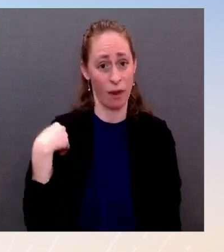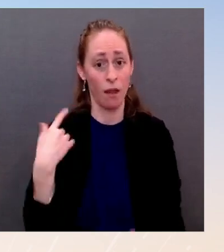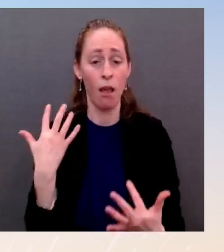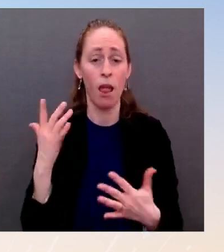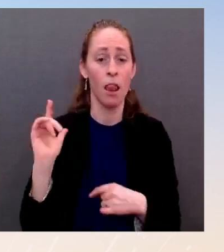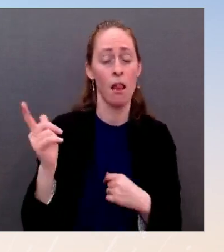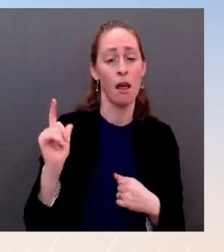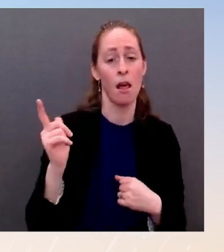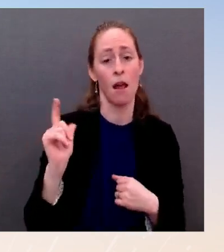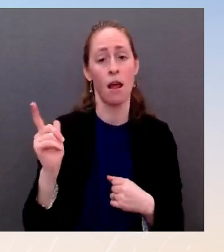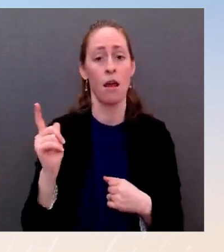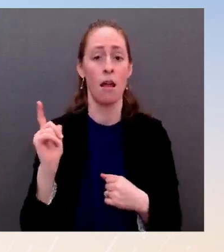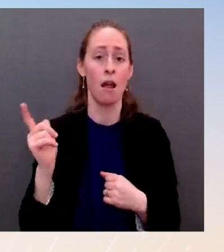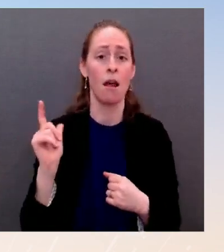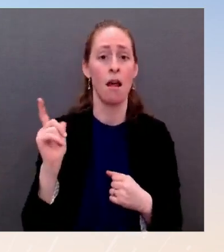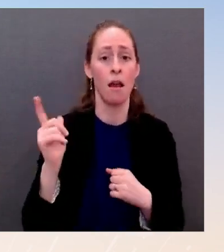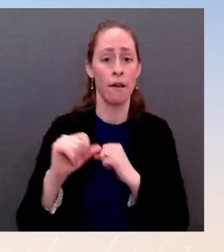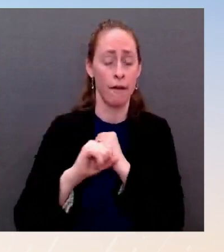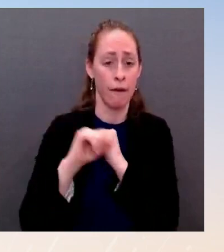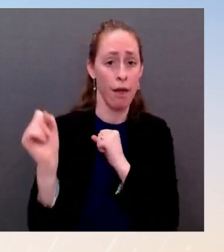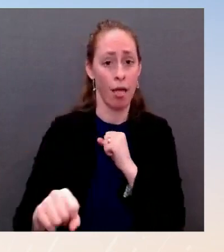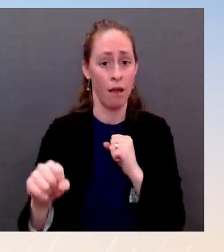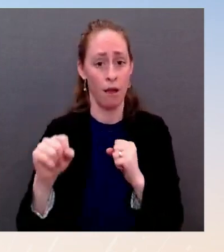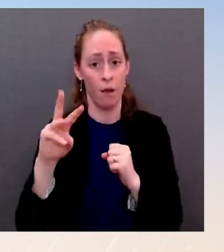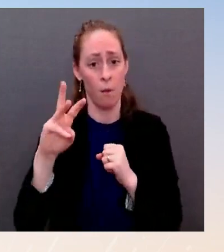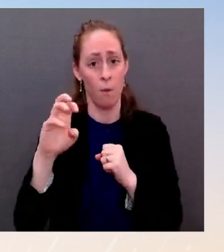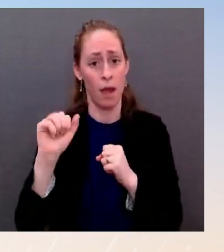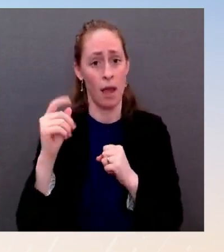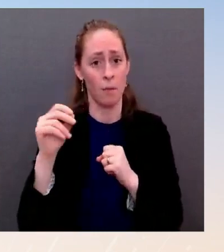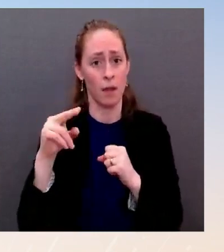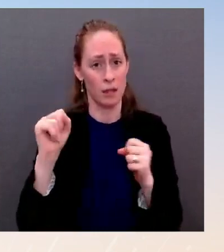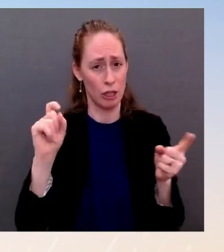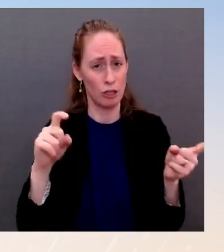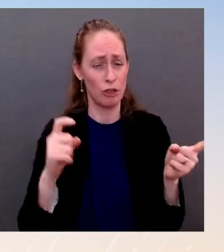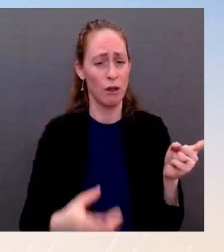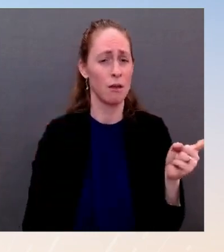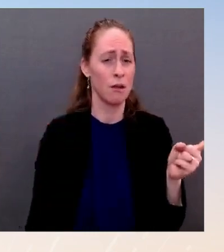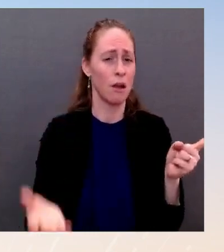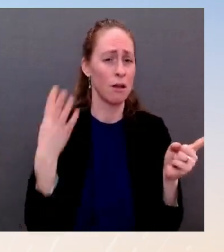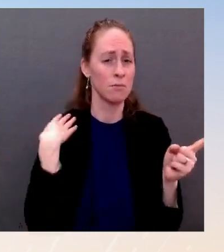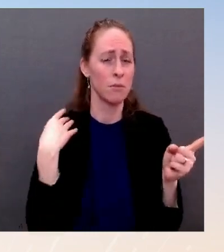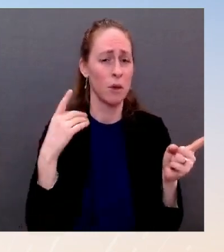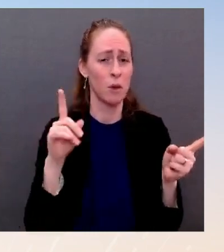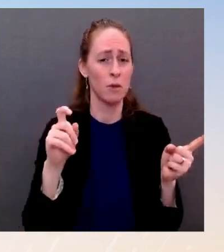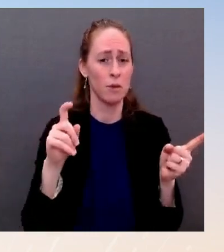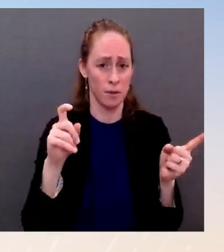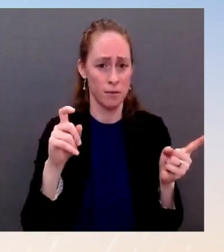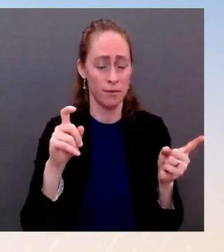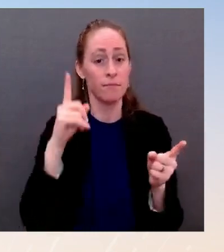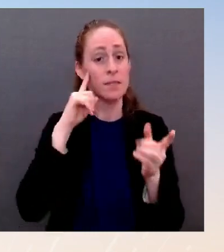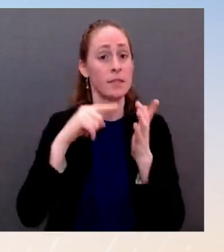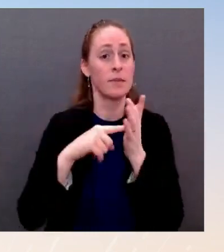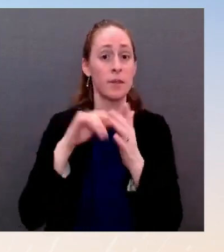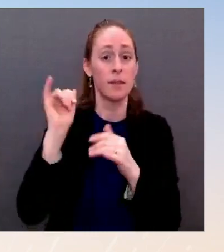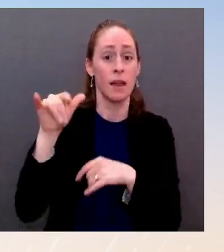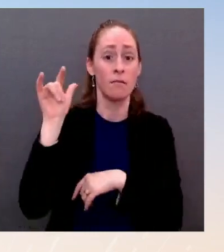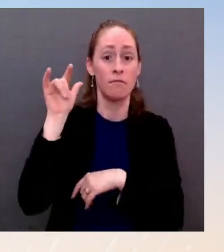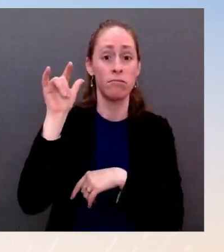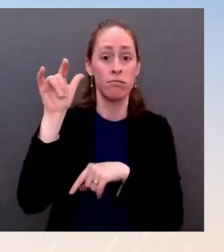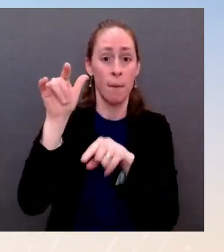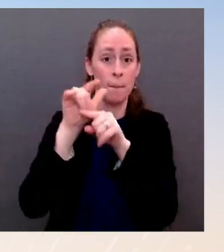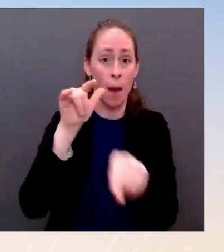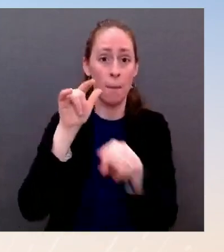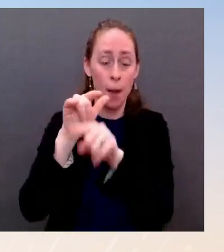you laid out? Did they wait too long to move U.S. forces to NATO countries? And does the President still view